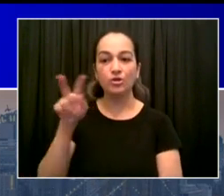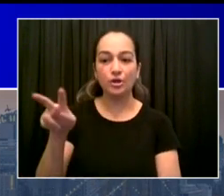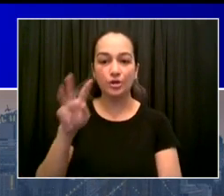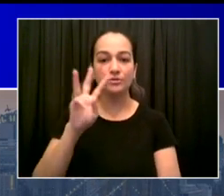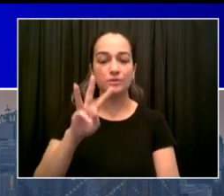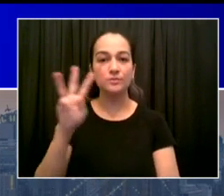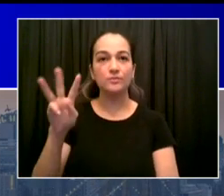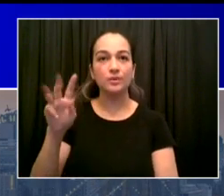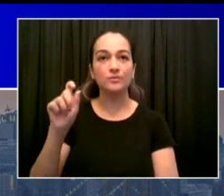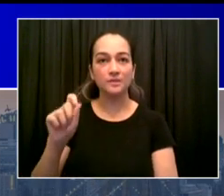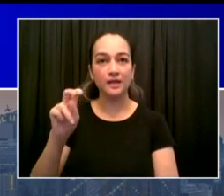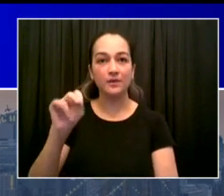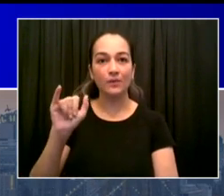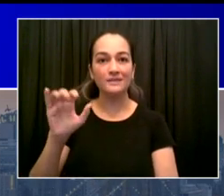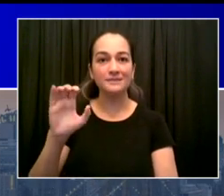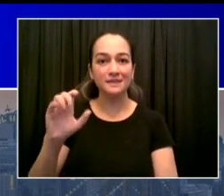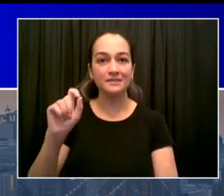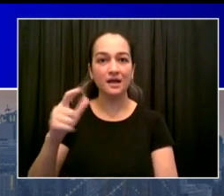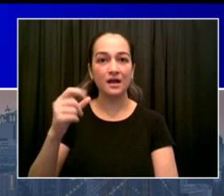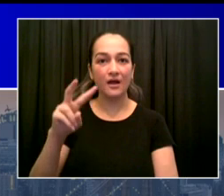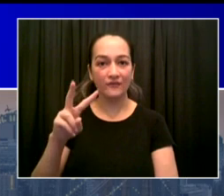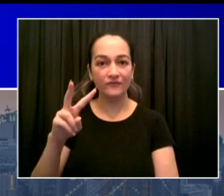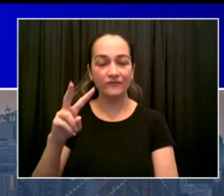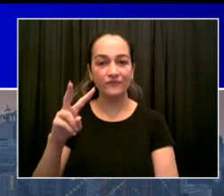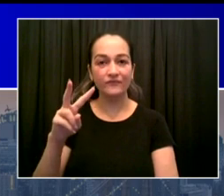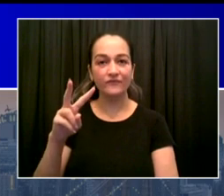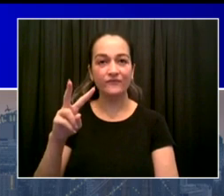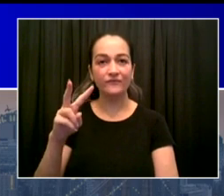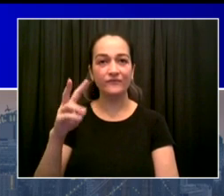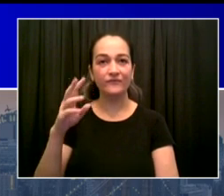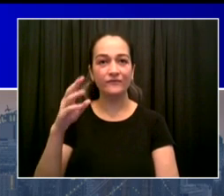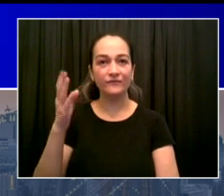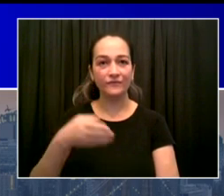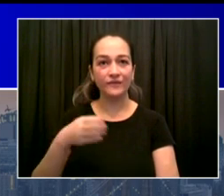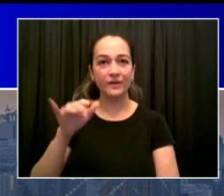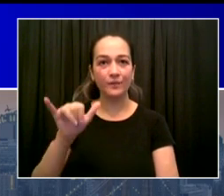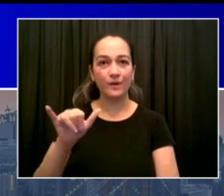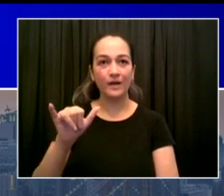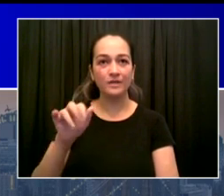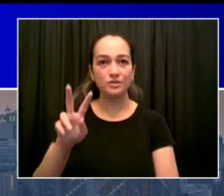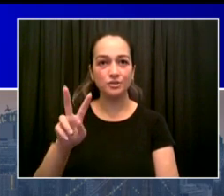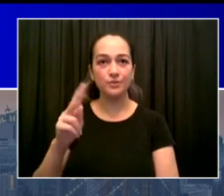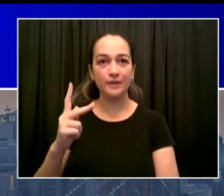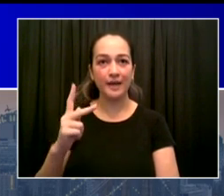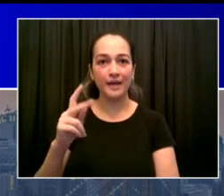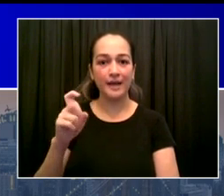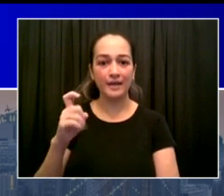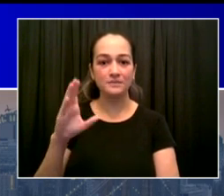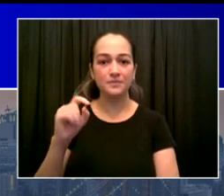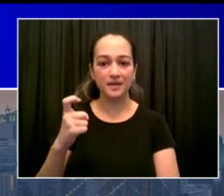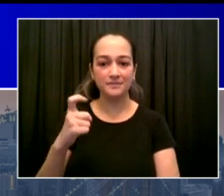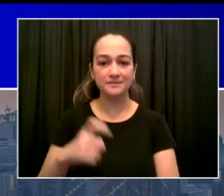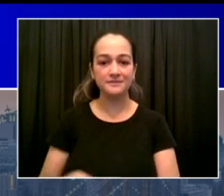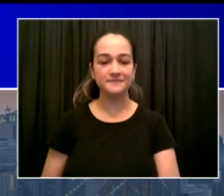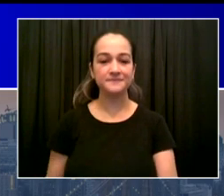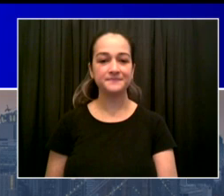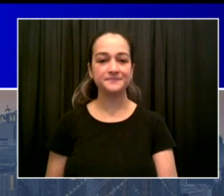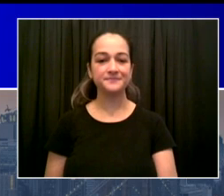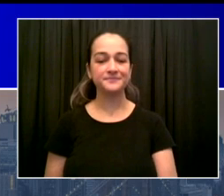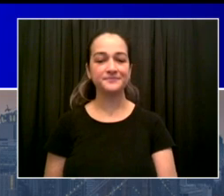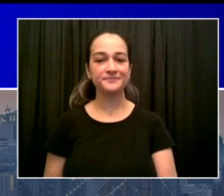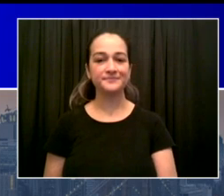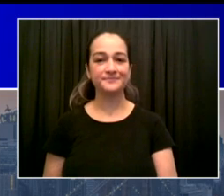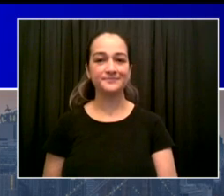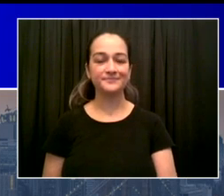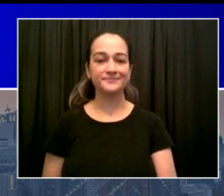all sorts of positive, creative things to reach young people to reach families because we got to get young people vaccinated, particularly with